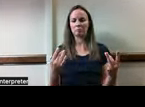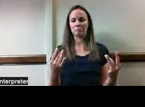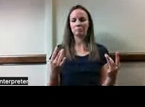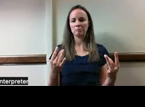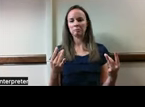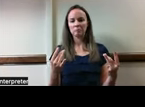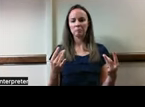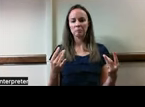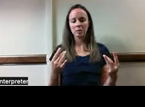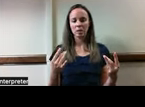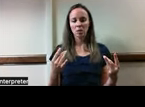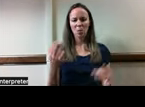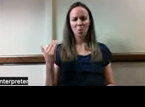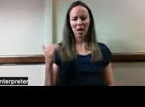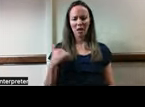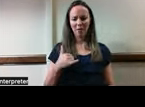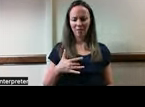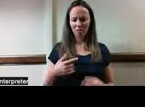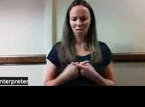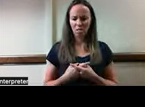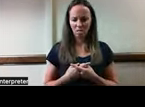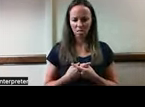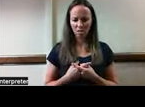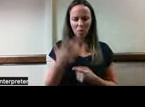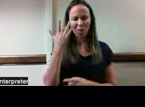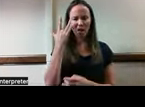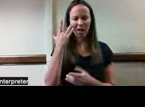why am I feeling funny about this question?